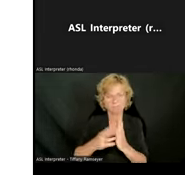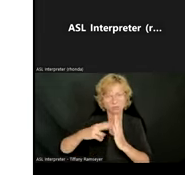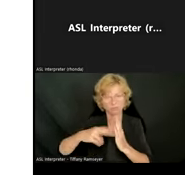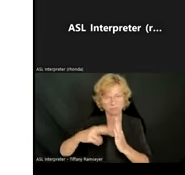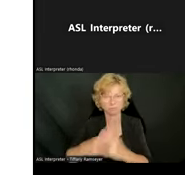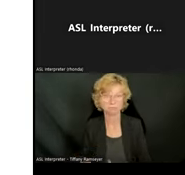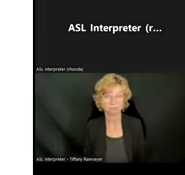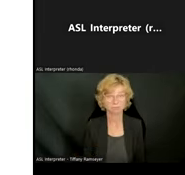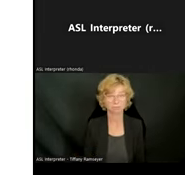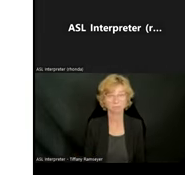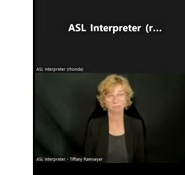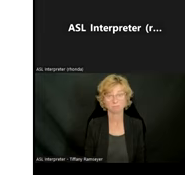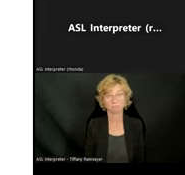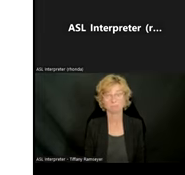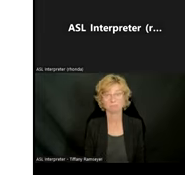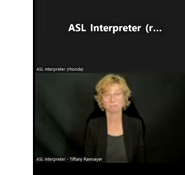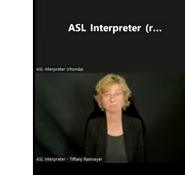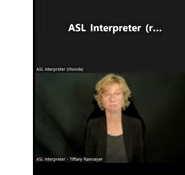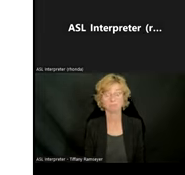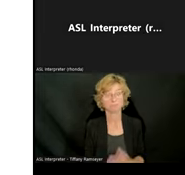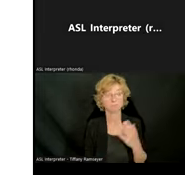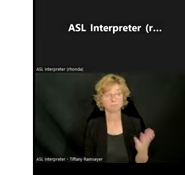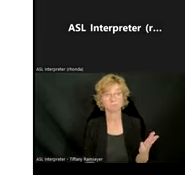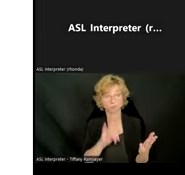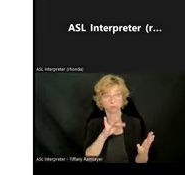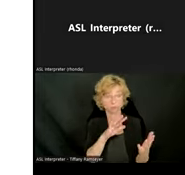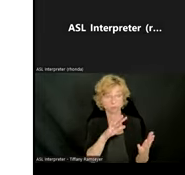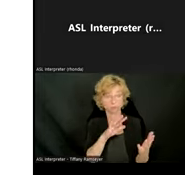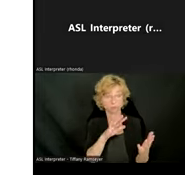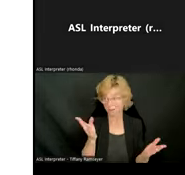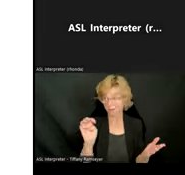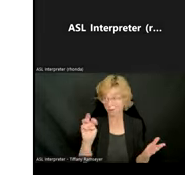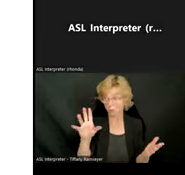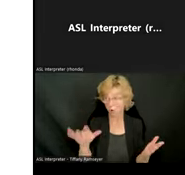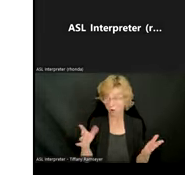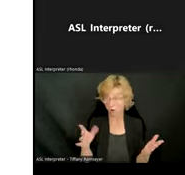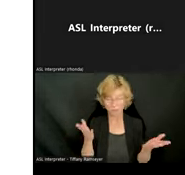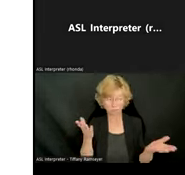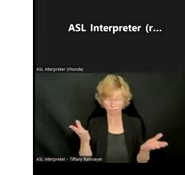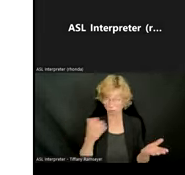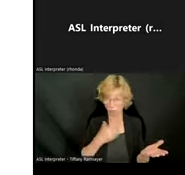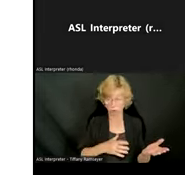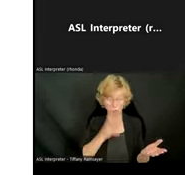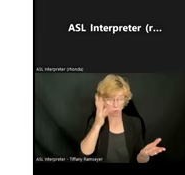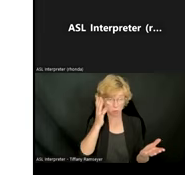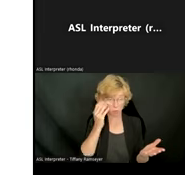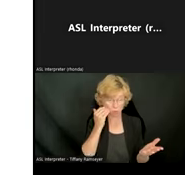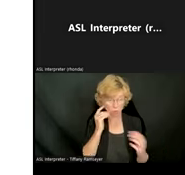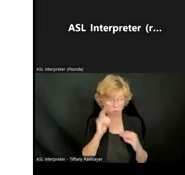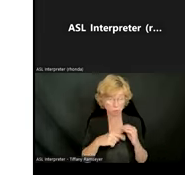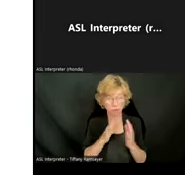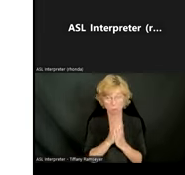Jackie, and Emery, from the student perspective, is there anything you wish your parents knew about Bookshare when you were first getting started?